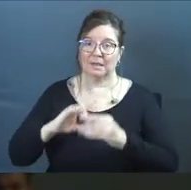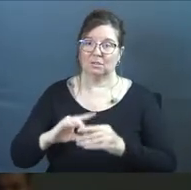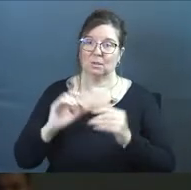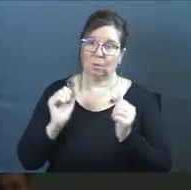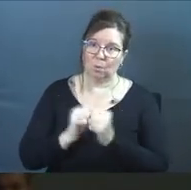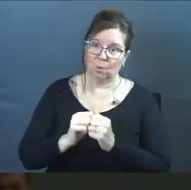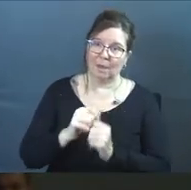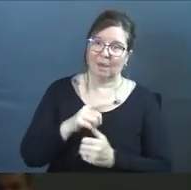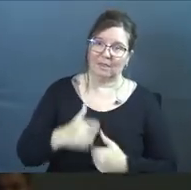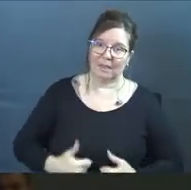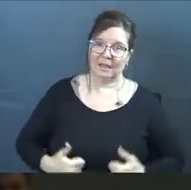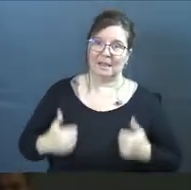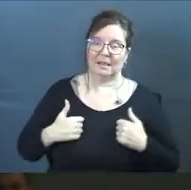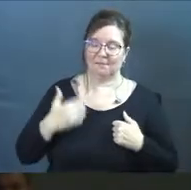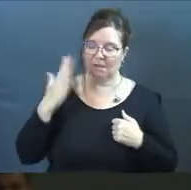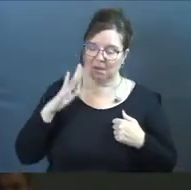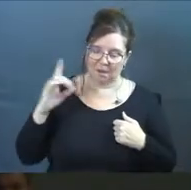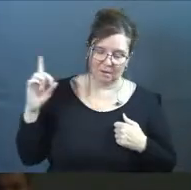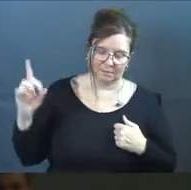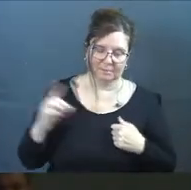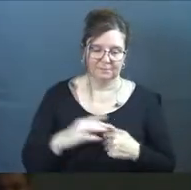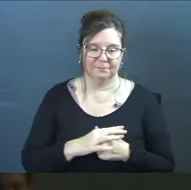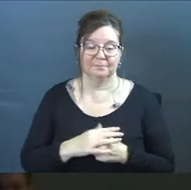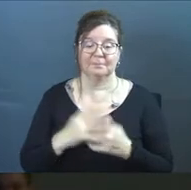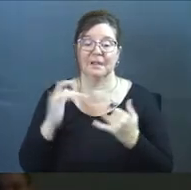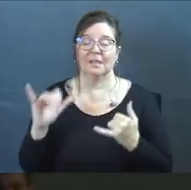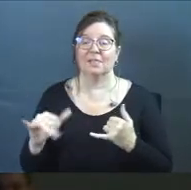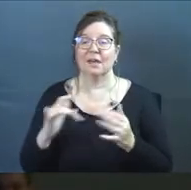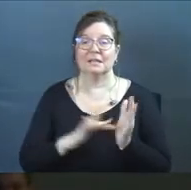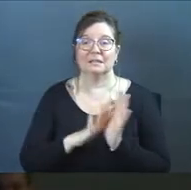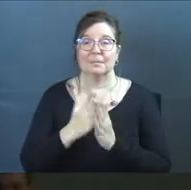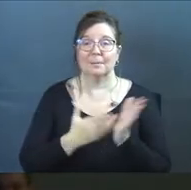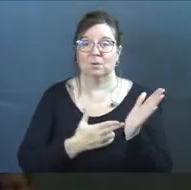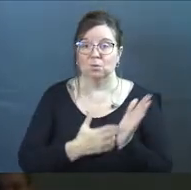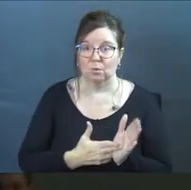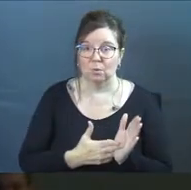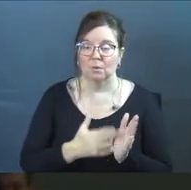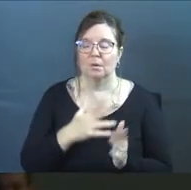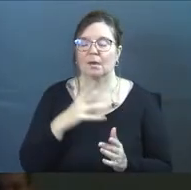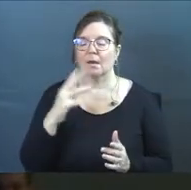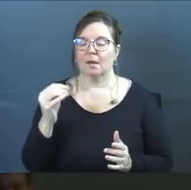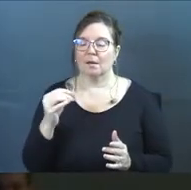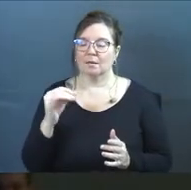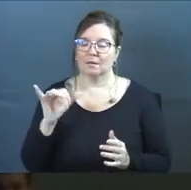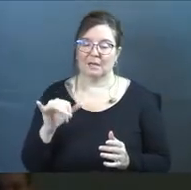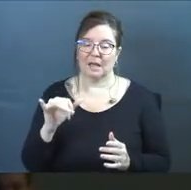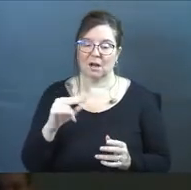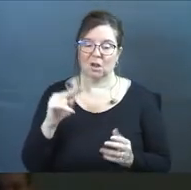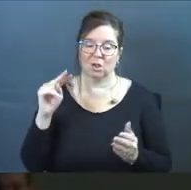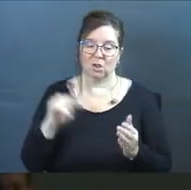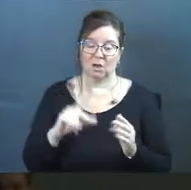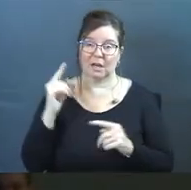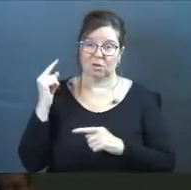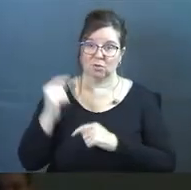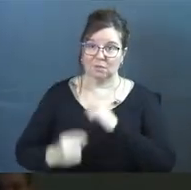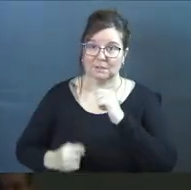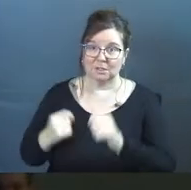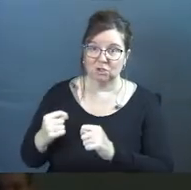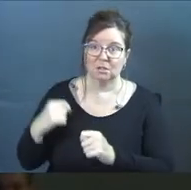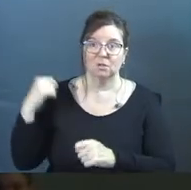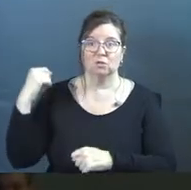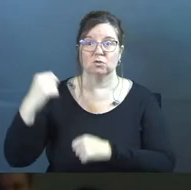with the living God. And that is biblical truth. And kind of looking at tradition,